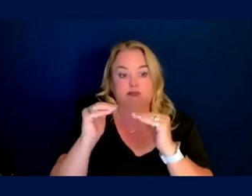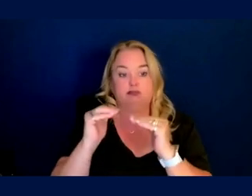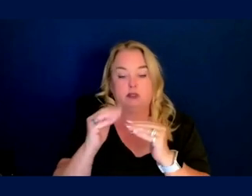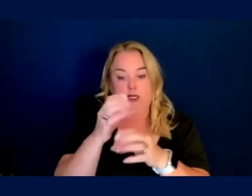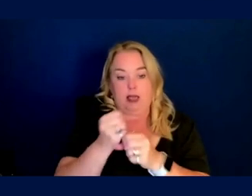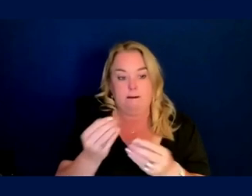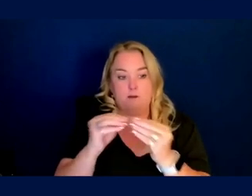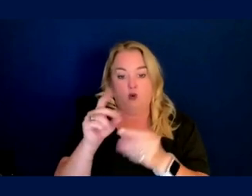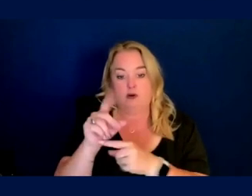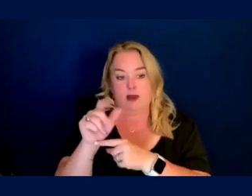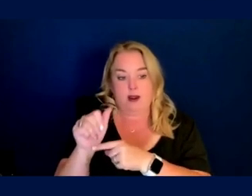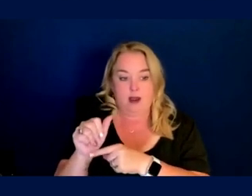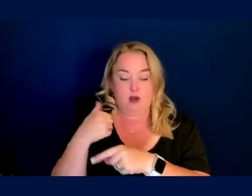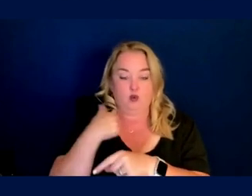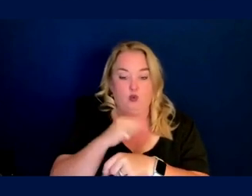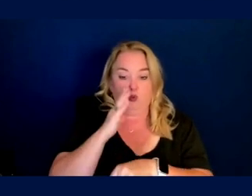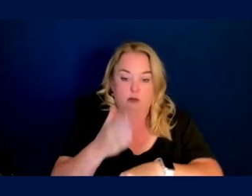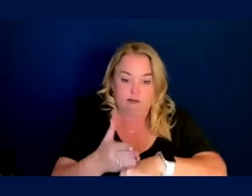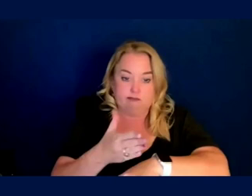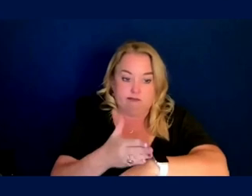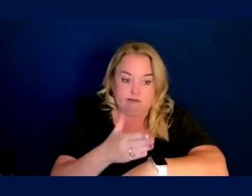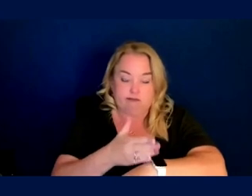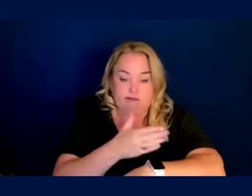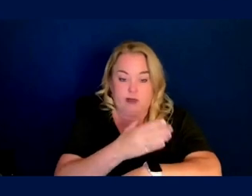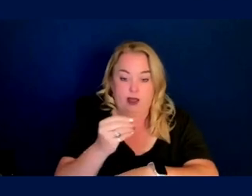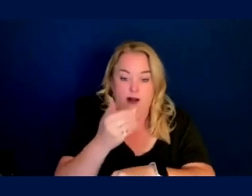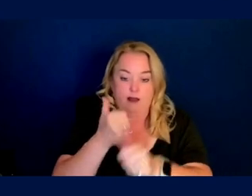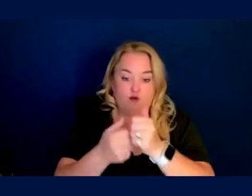better because again, everybody benefits.